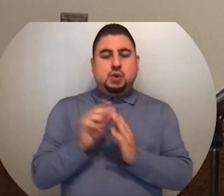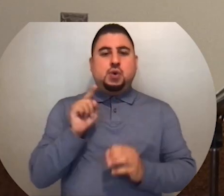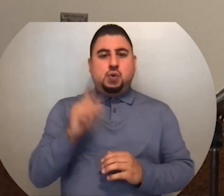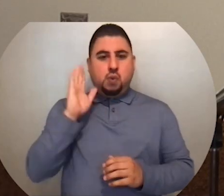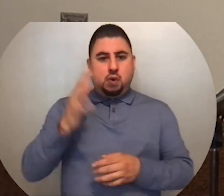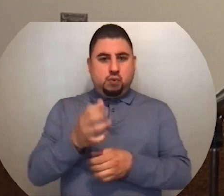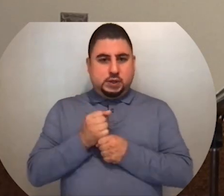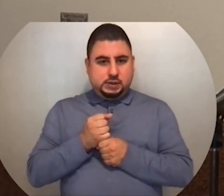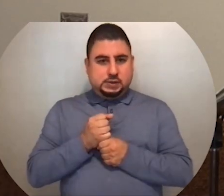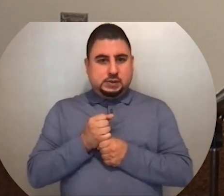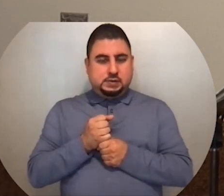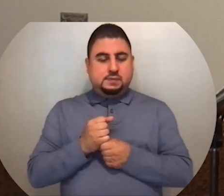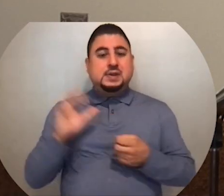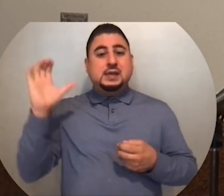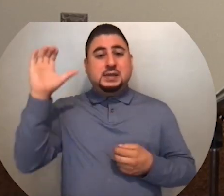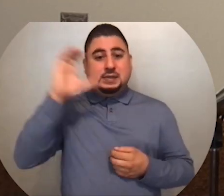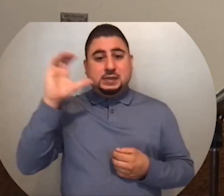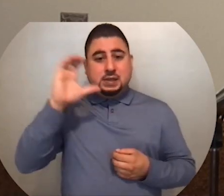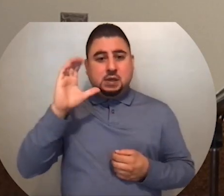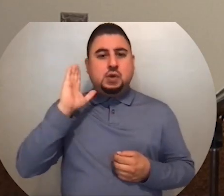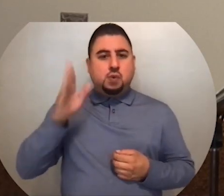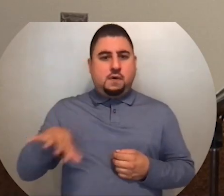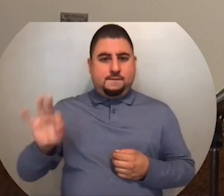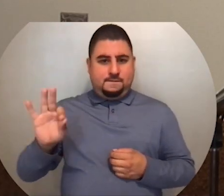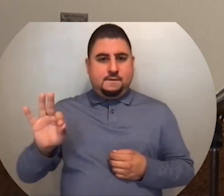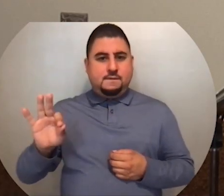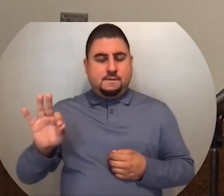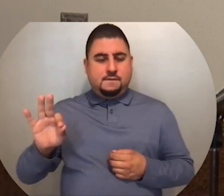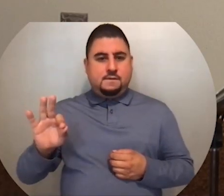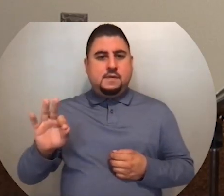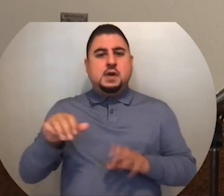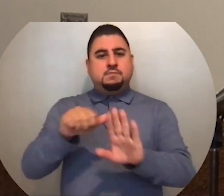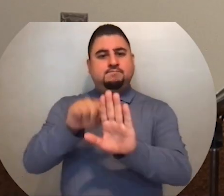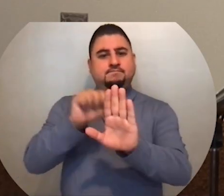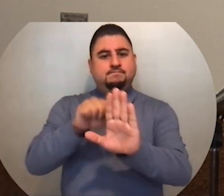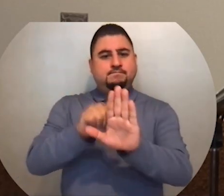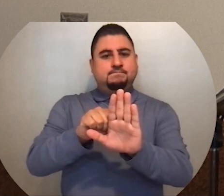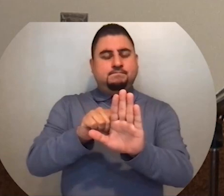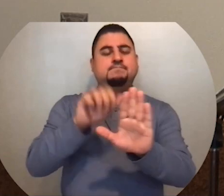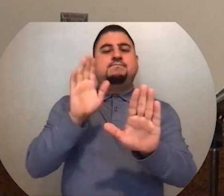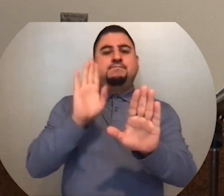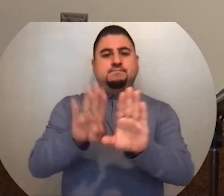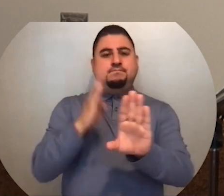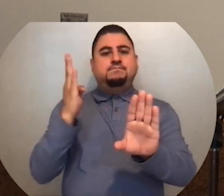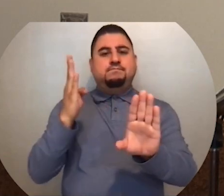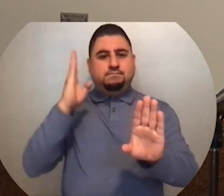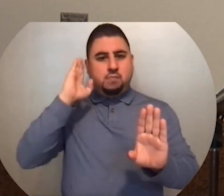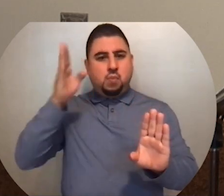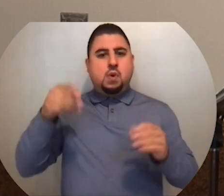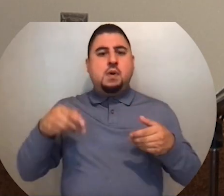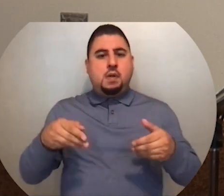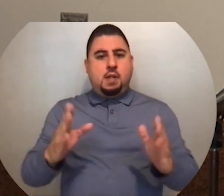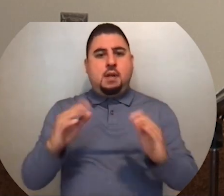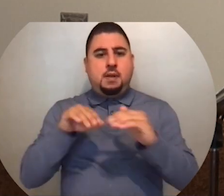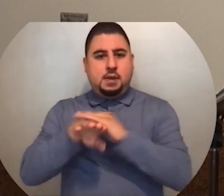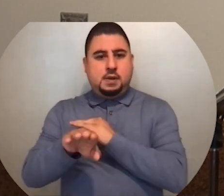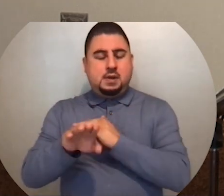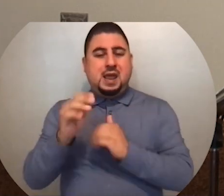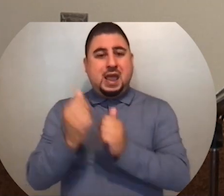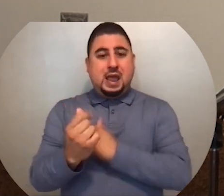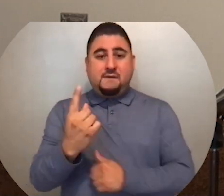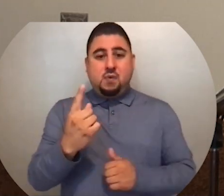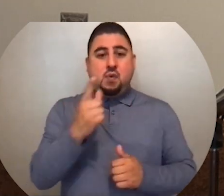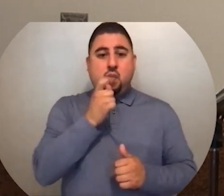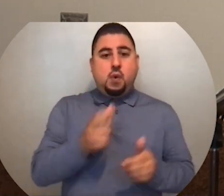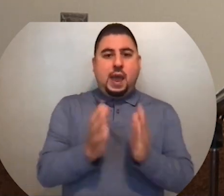receive. Seek, and you will find. Knock, and the door will be opened to you. For everyone